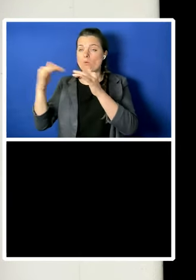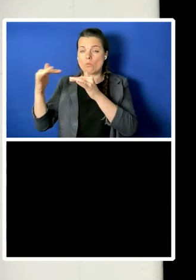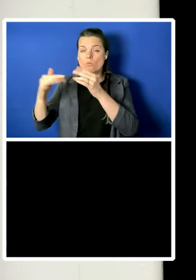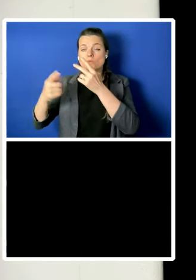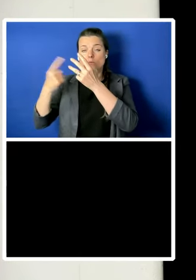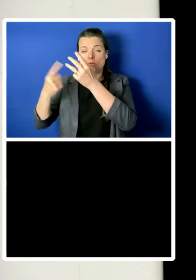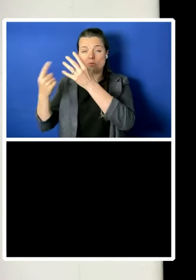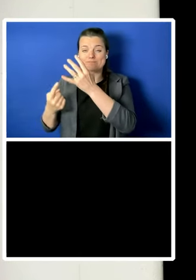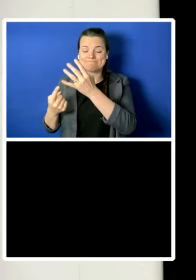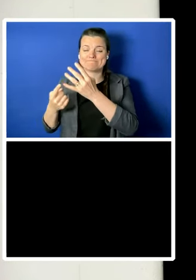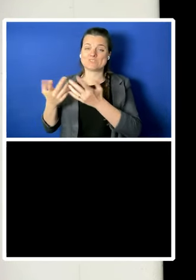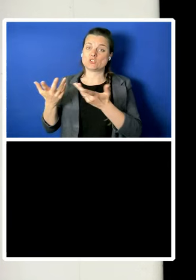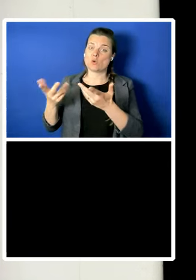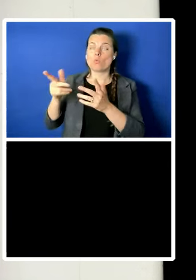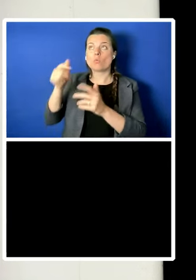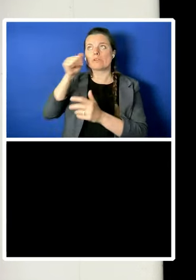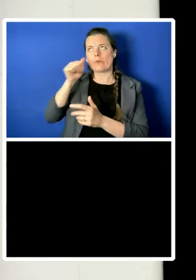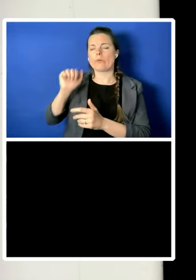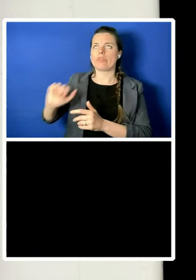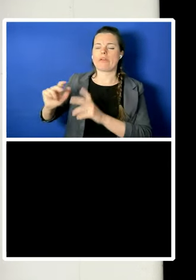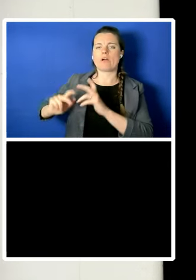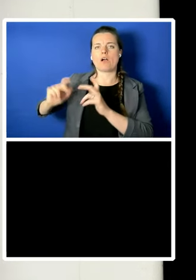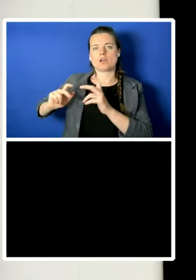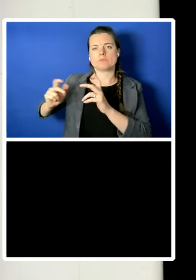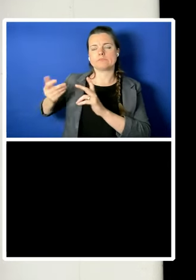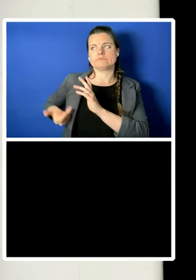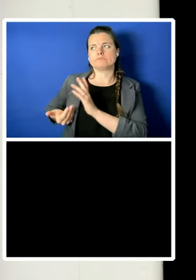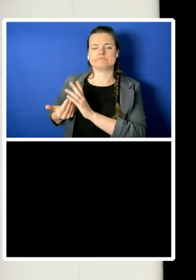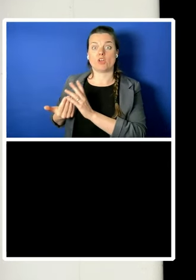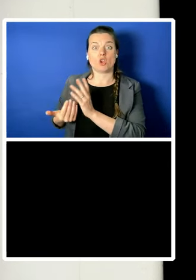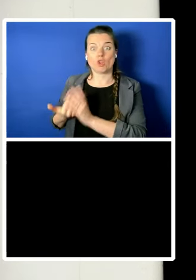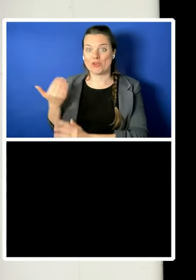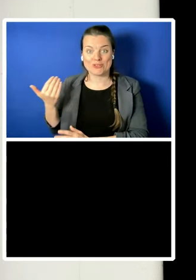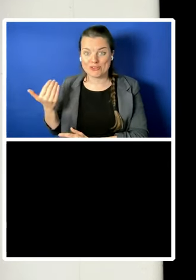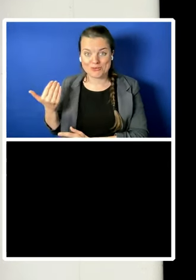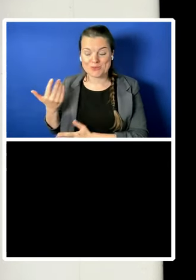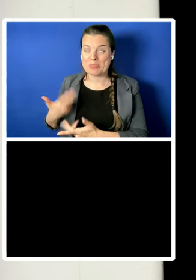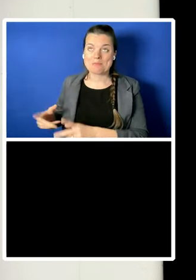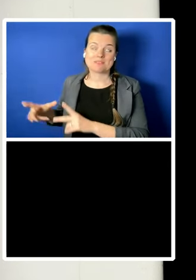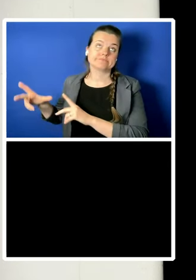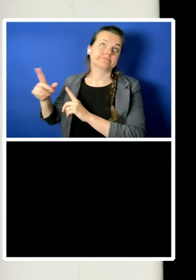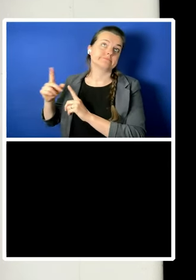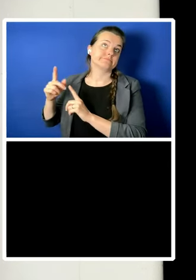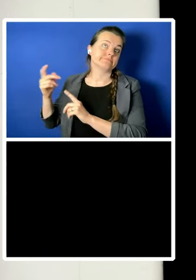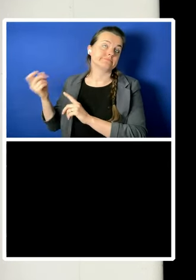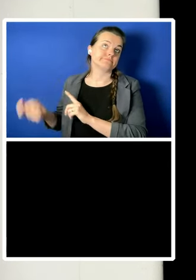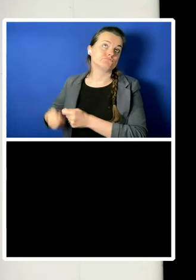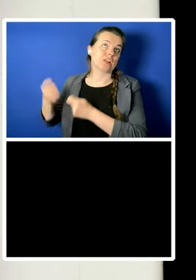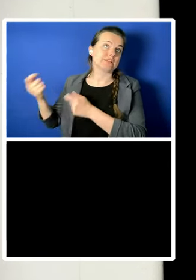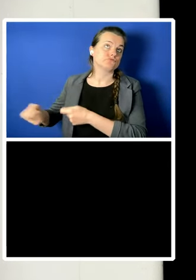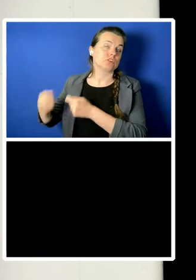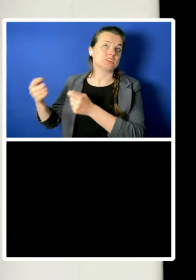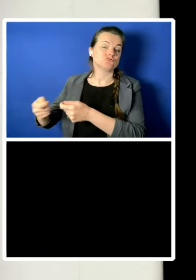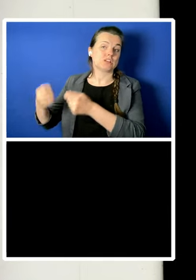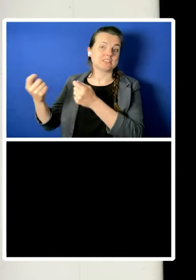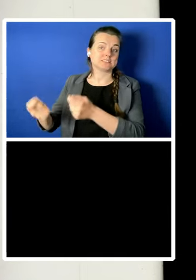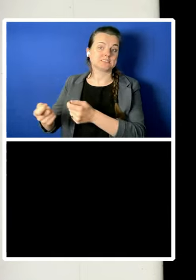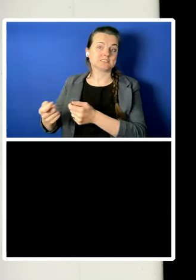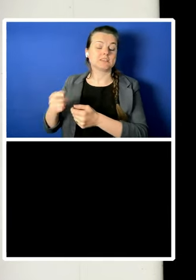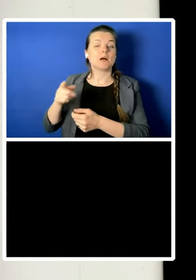A certain kind of nationalism, and its close cousin imperialism, have always